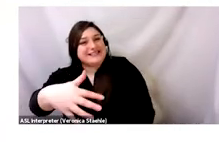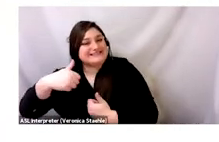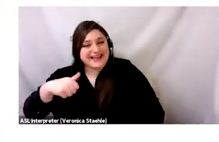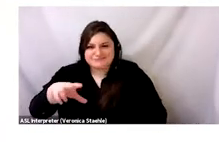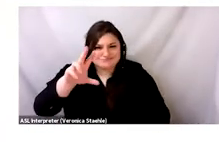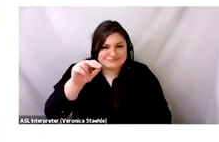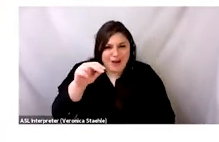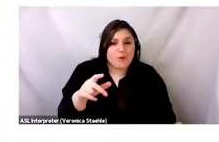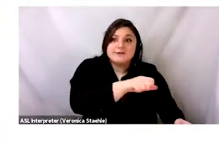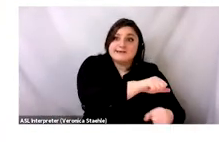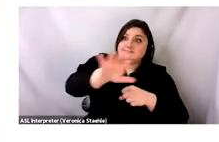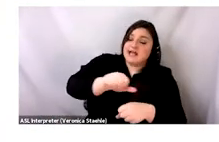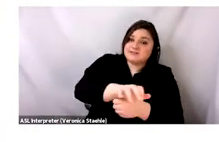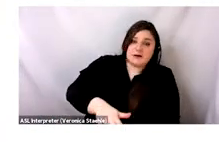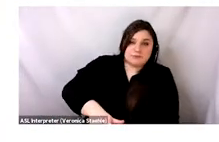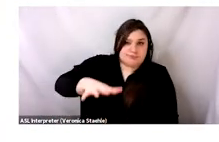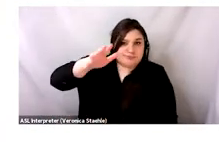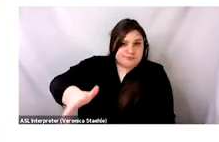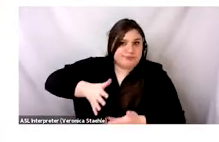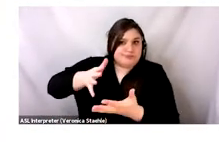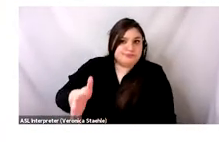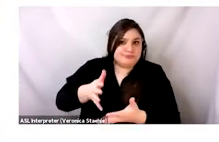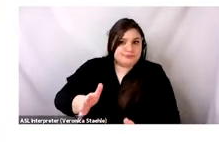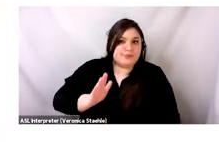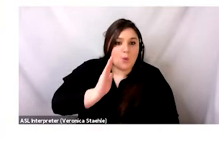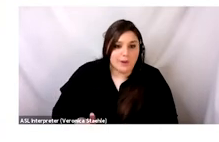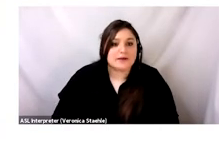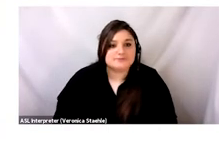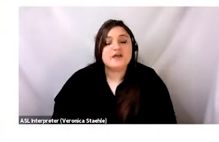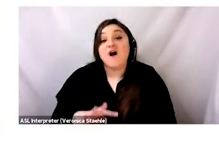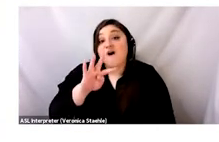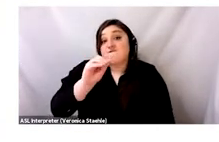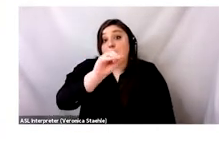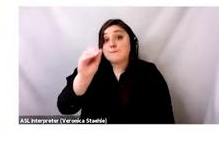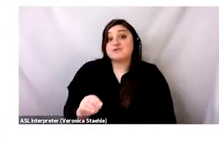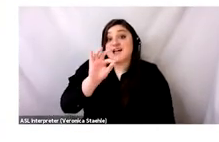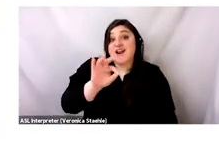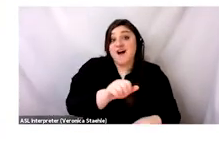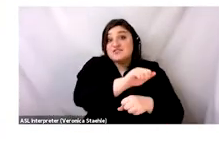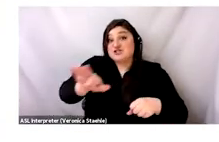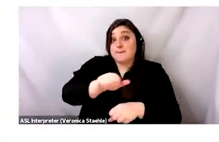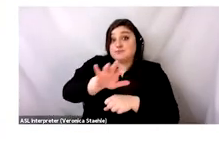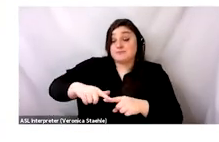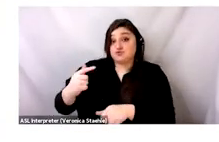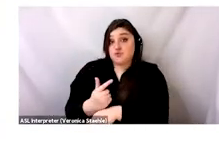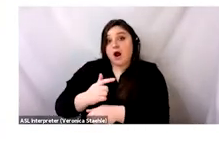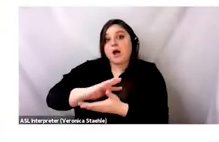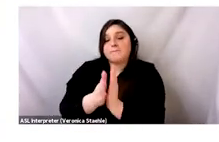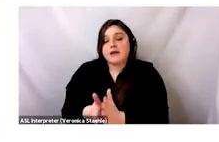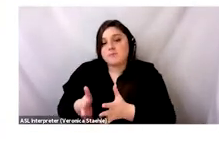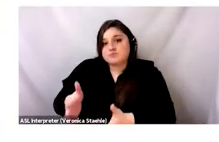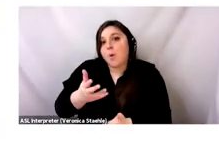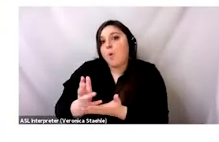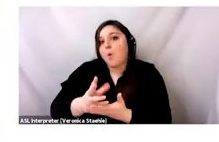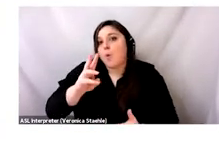diverted from landfill. At the end of the day, our research found that 40% of the clothing flowing through Contamanto will leave the market as waste.